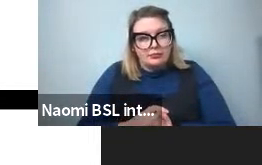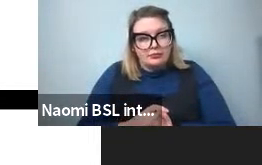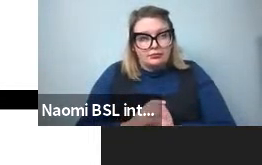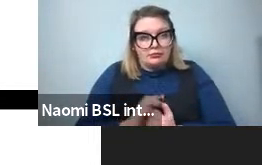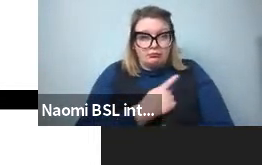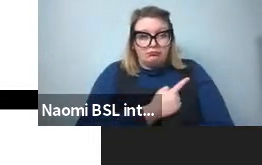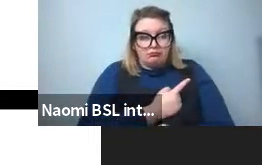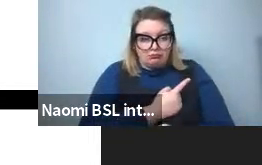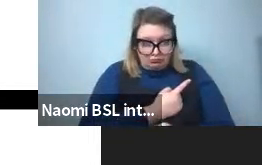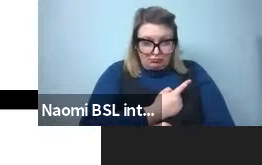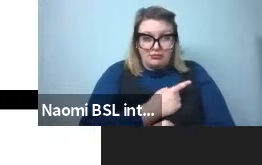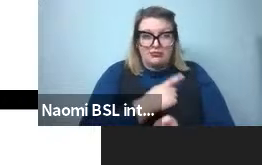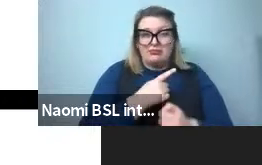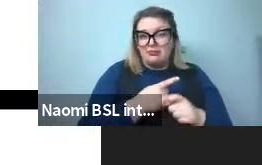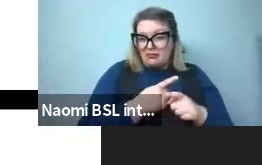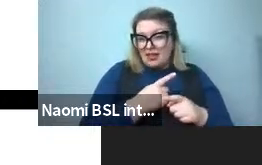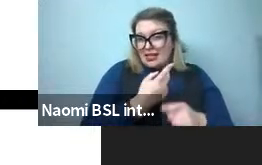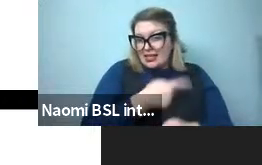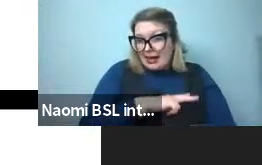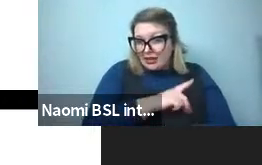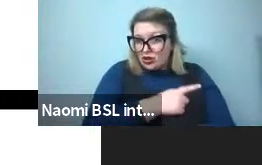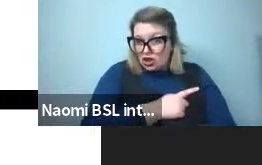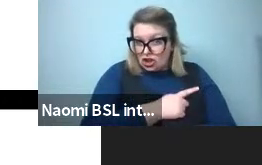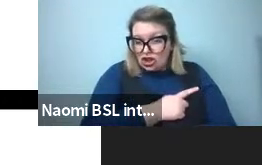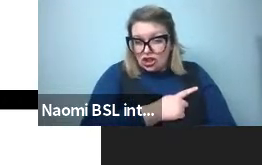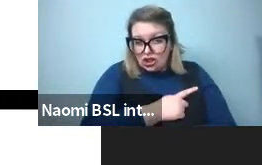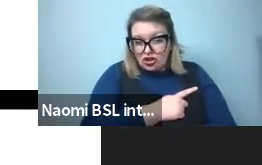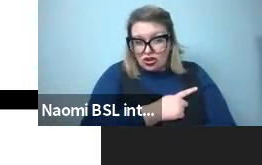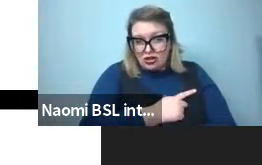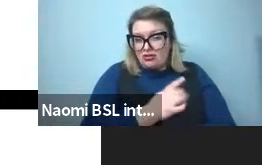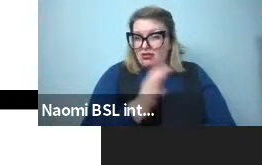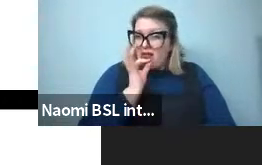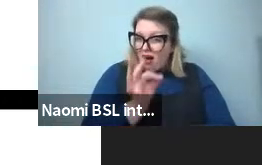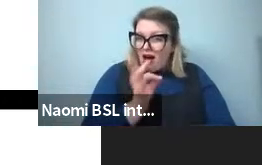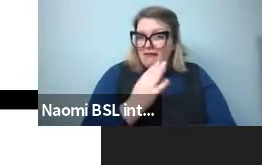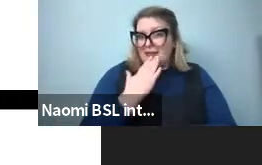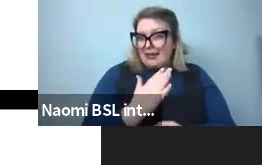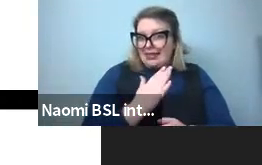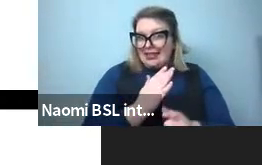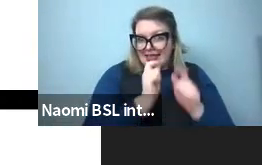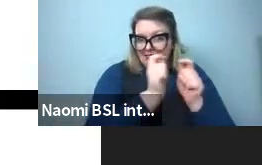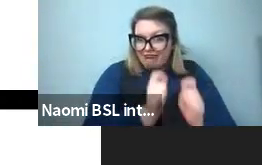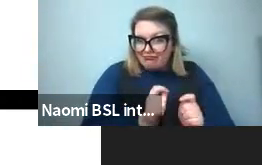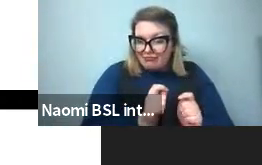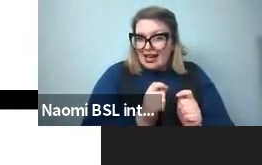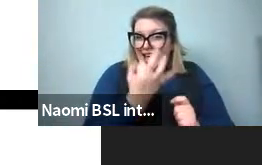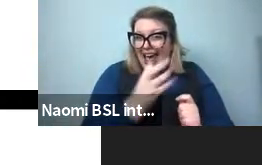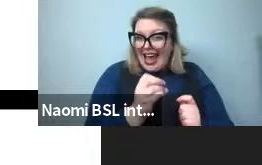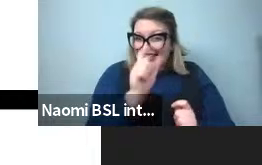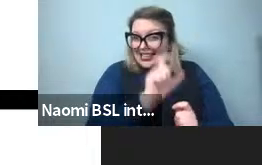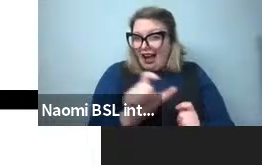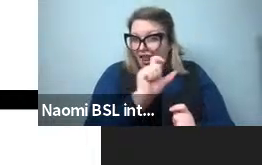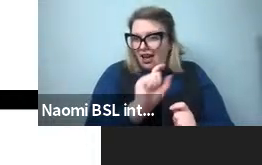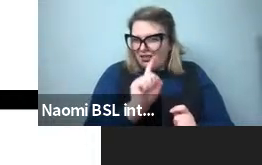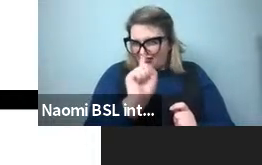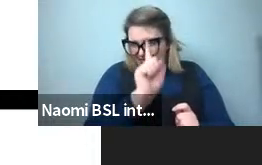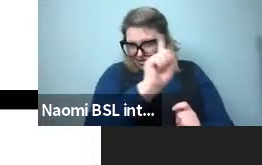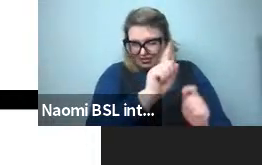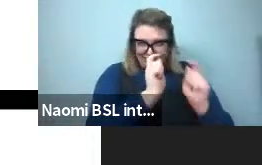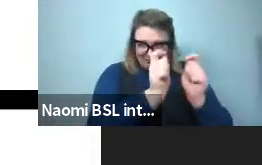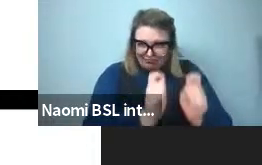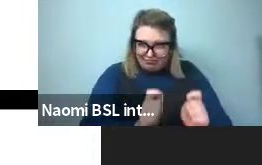what it does look like in Bolivia and Spanish is you got people to label these 80, 80 colors with the, and these down here, we have